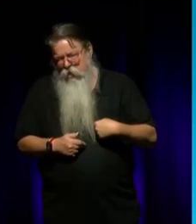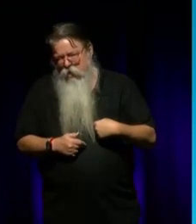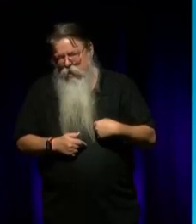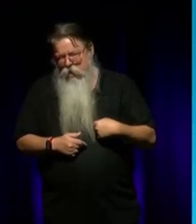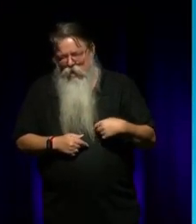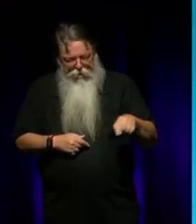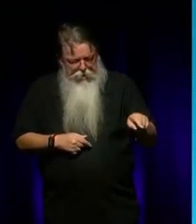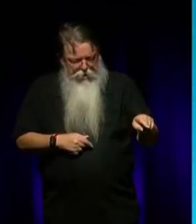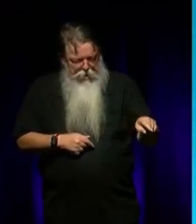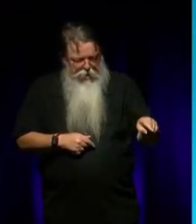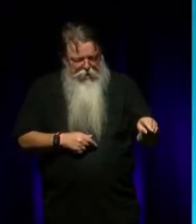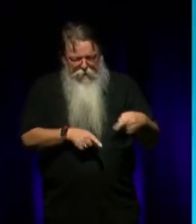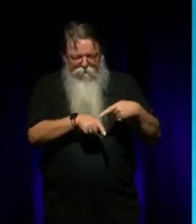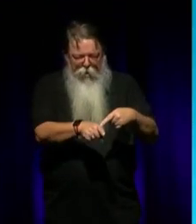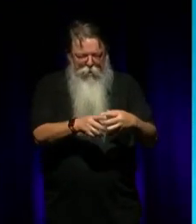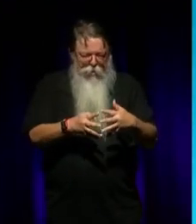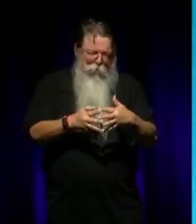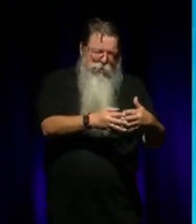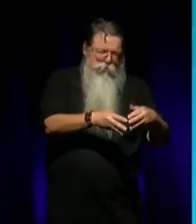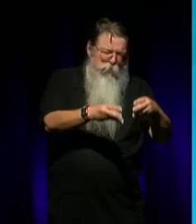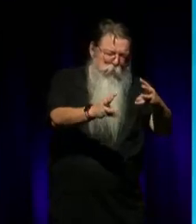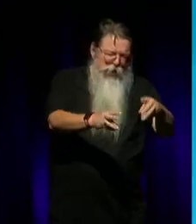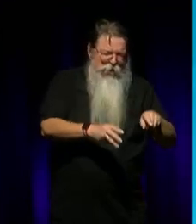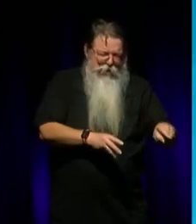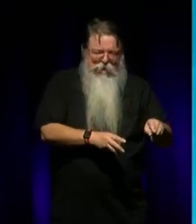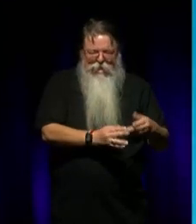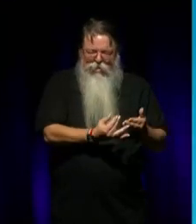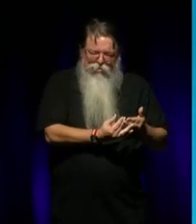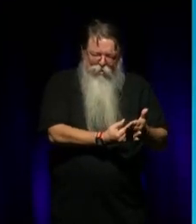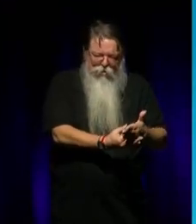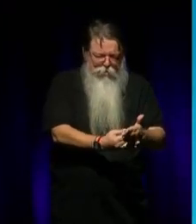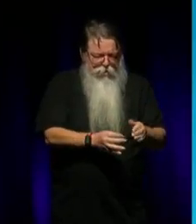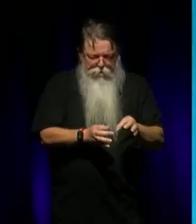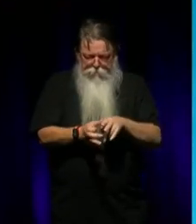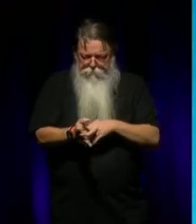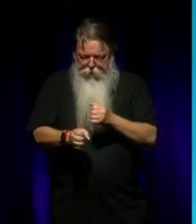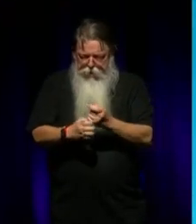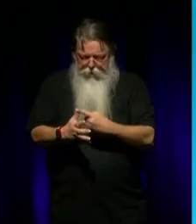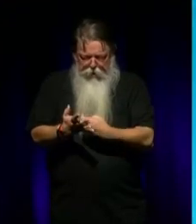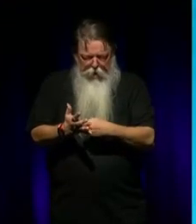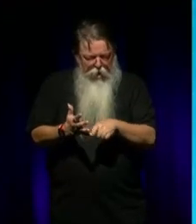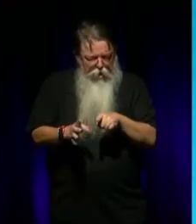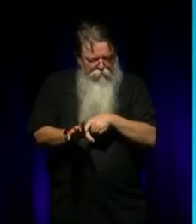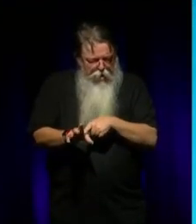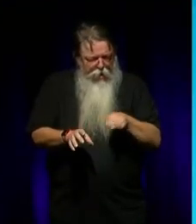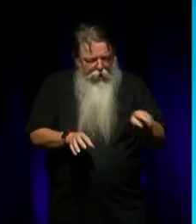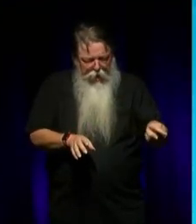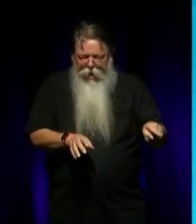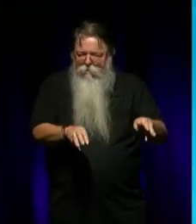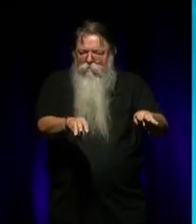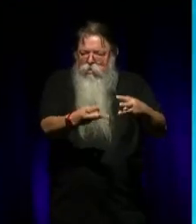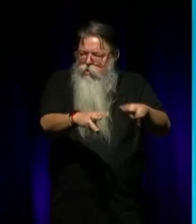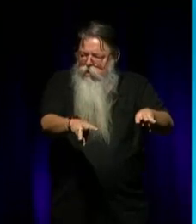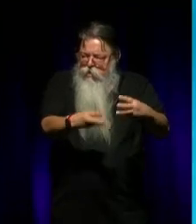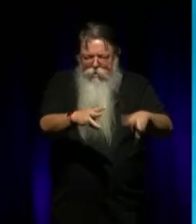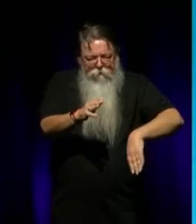responding to that Western system. you know, you've got to... Bangara, he was delivering a soundtrack for 25 years every year. Not even